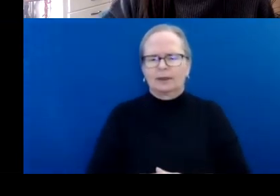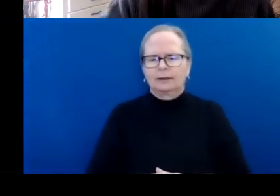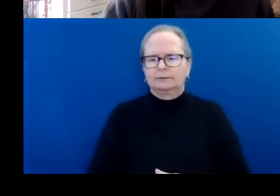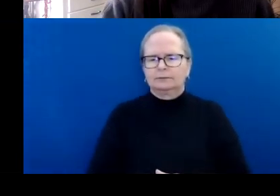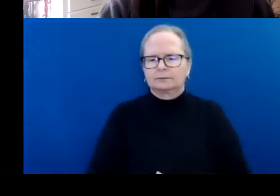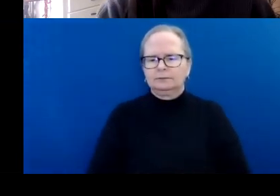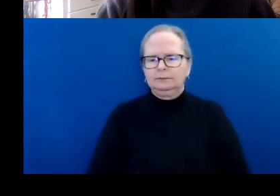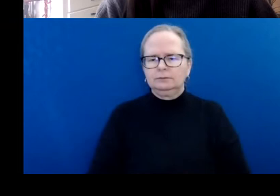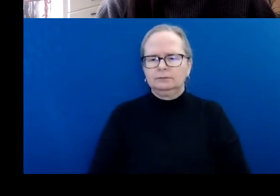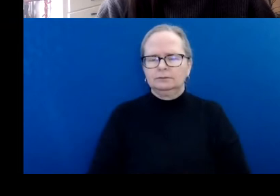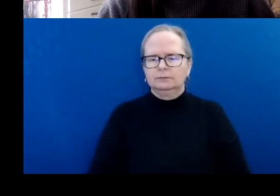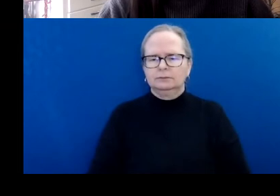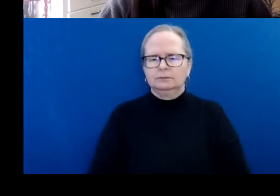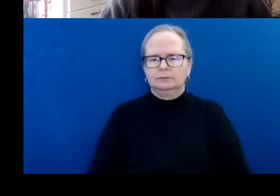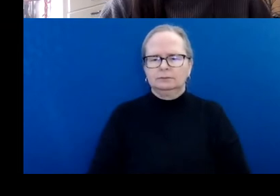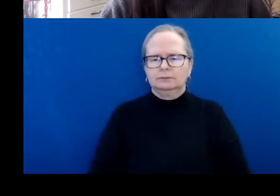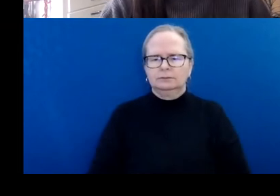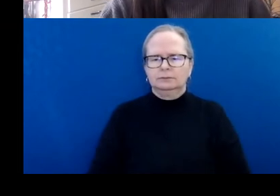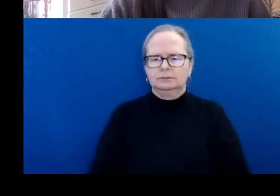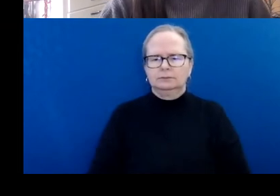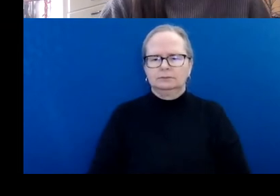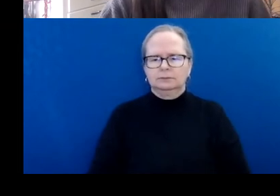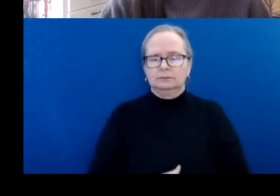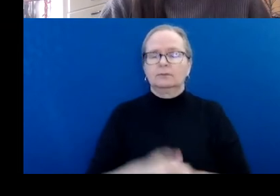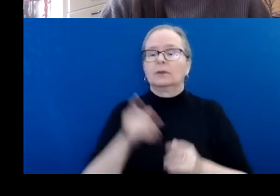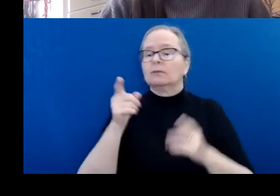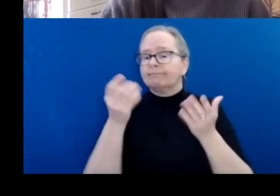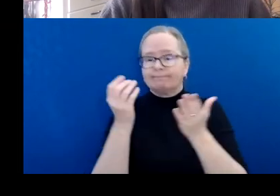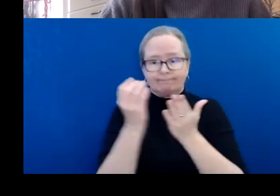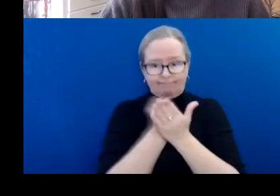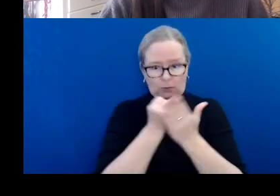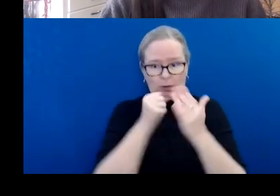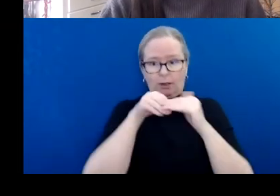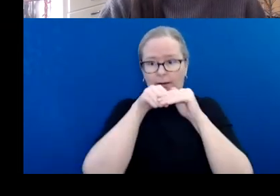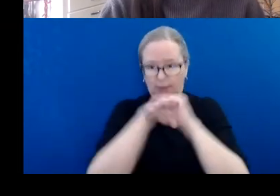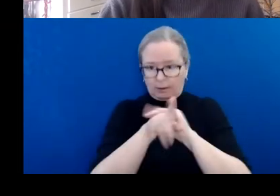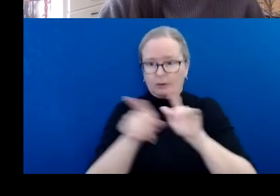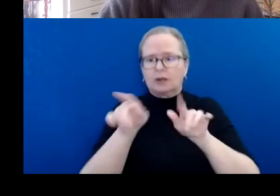When you log in to the new grant platform, the first thing you want to do is update your profile.